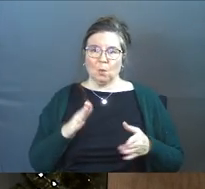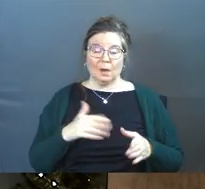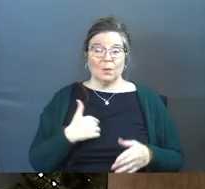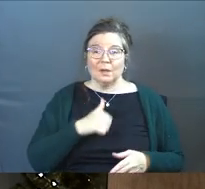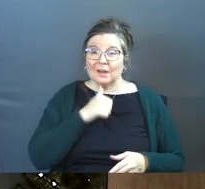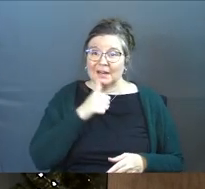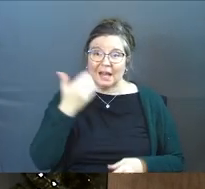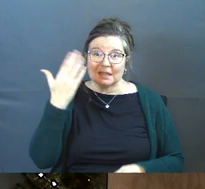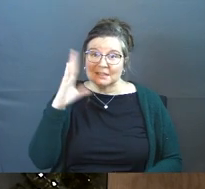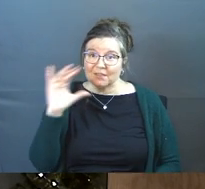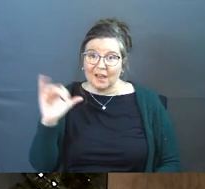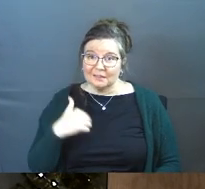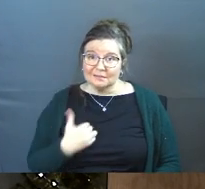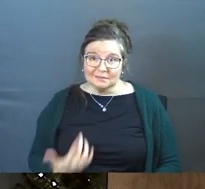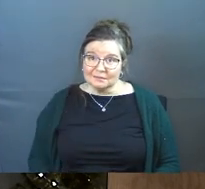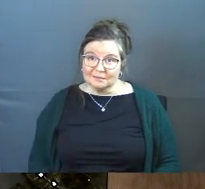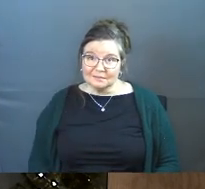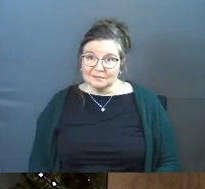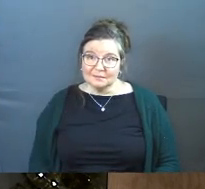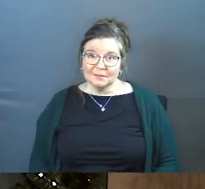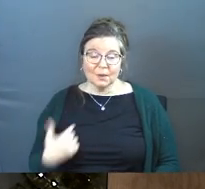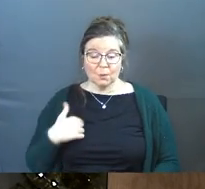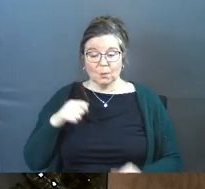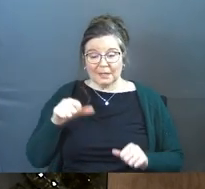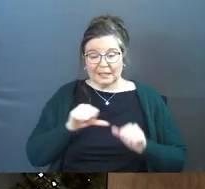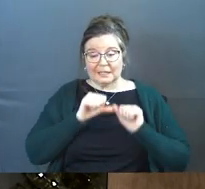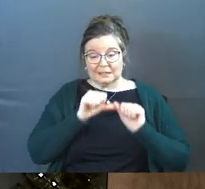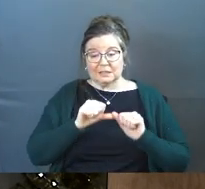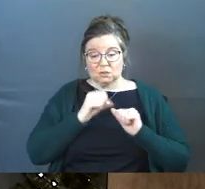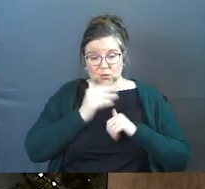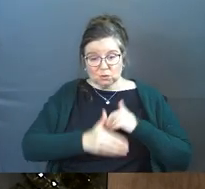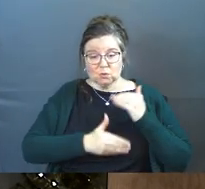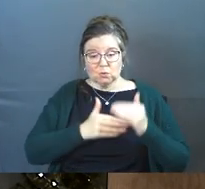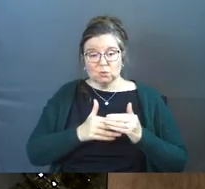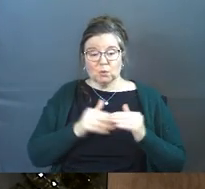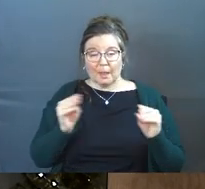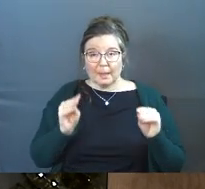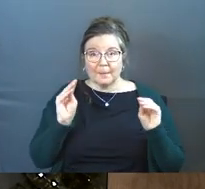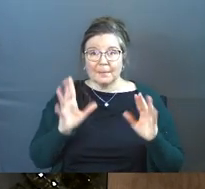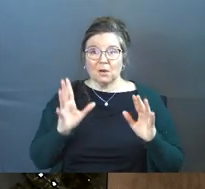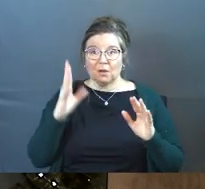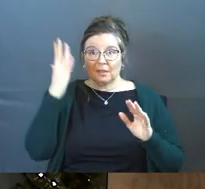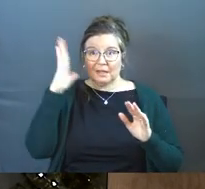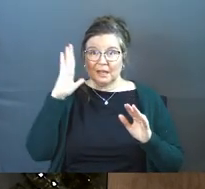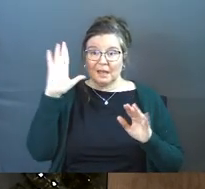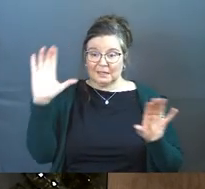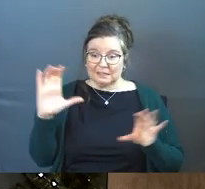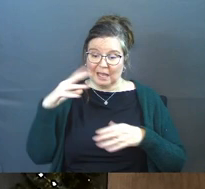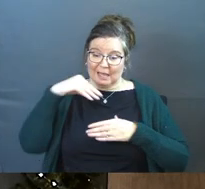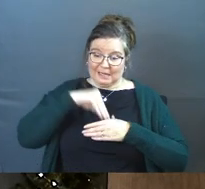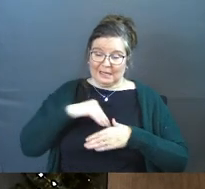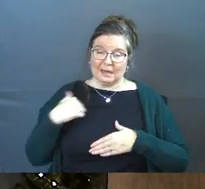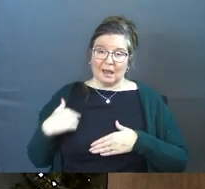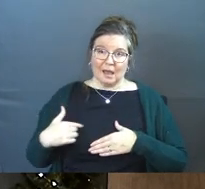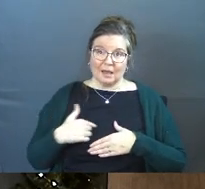We are not divine. We can continue on the miracle that God has done in us in the way